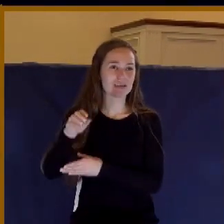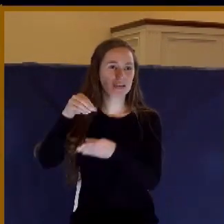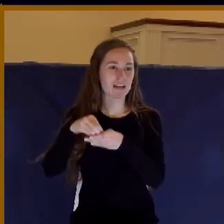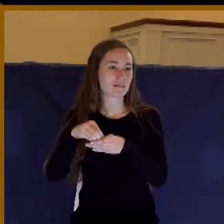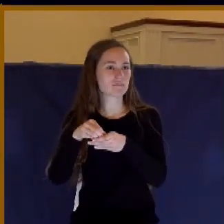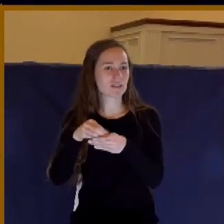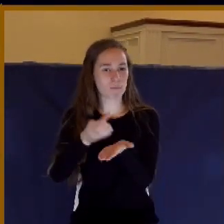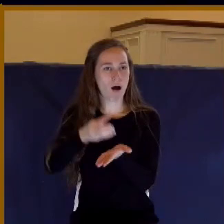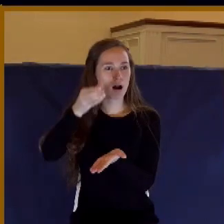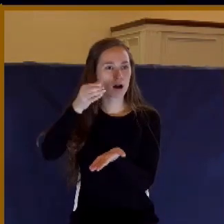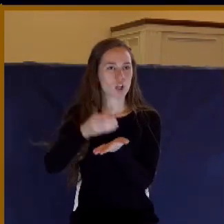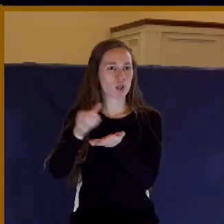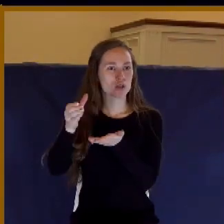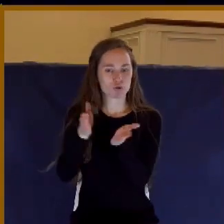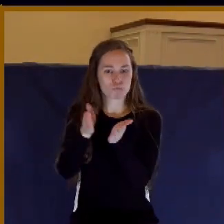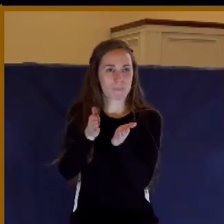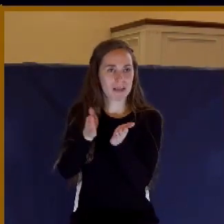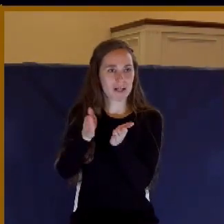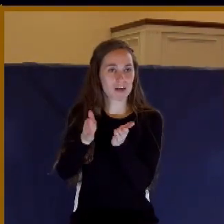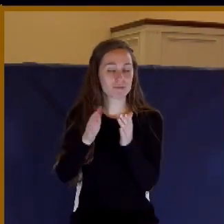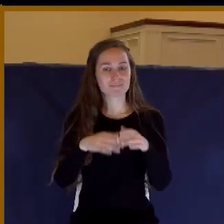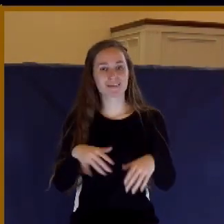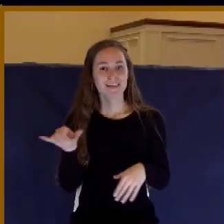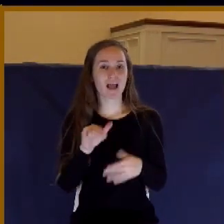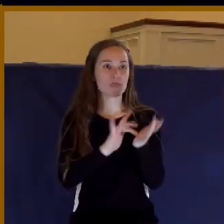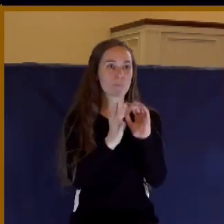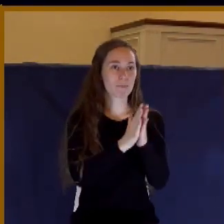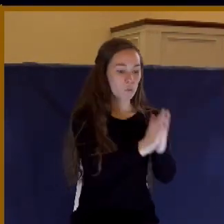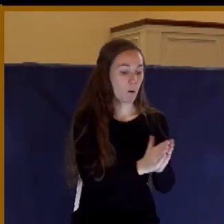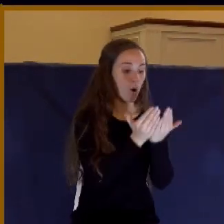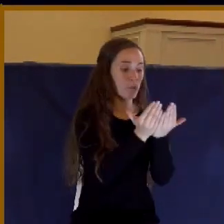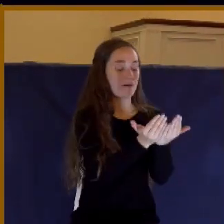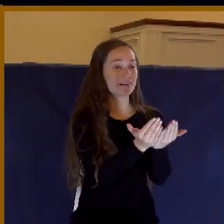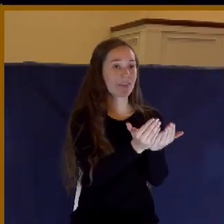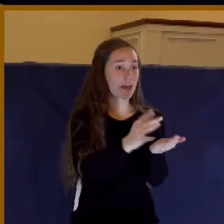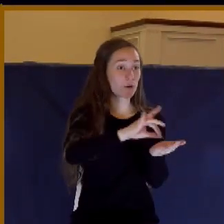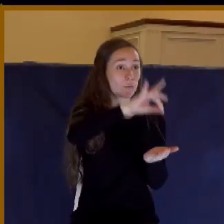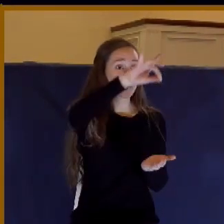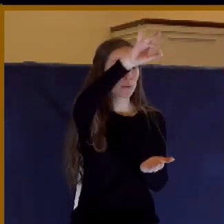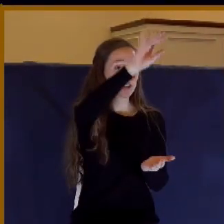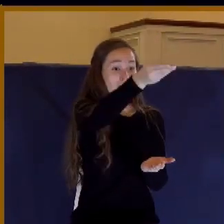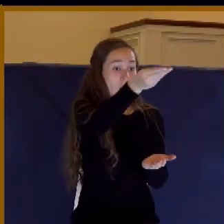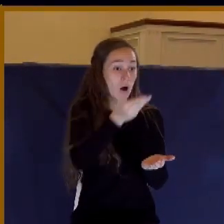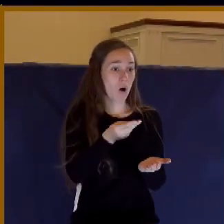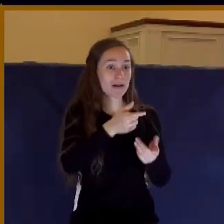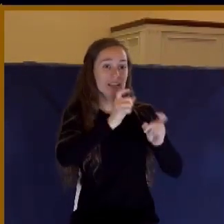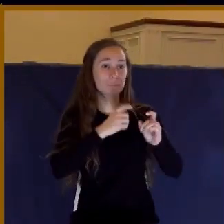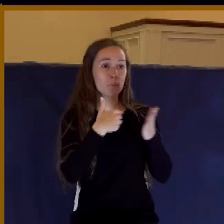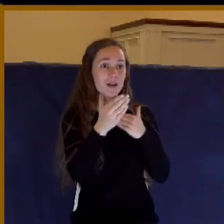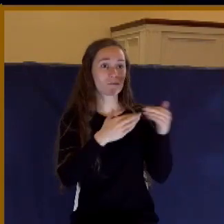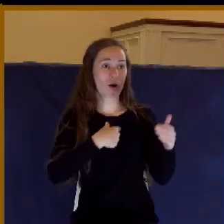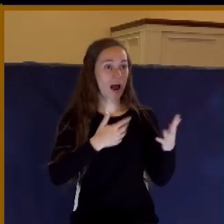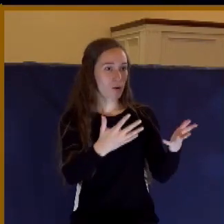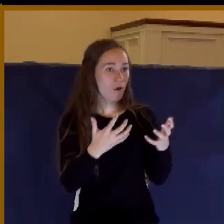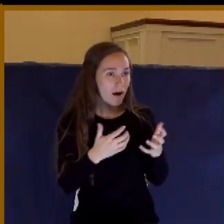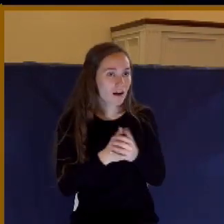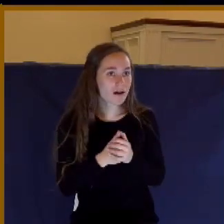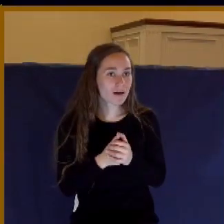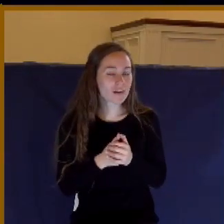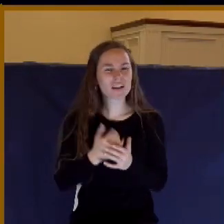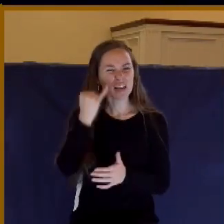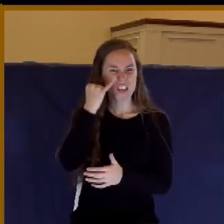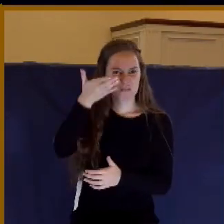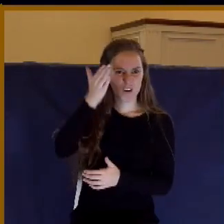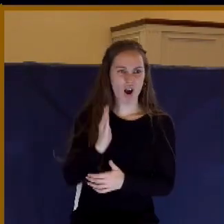bottle. You just open the Bible and the genie pops out and gives you whatever you want. And if God starts to interfere in your life too